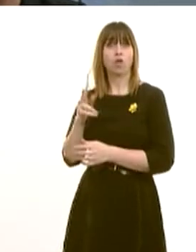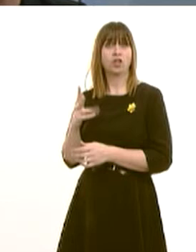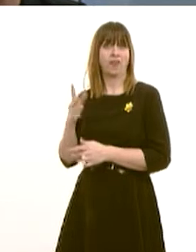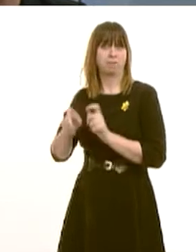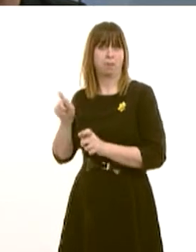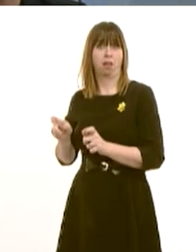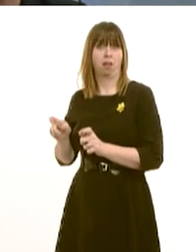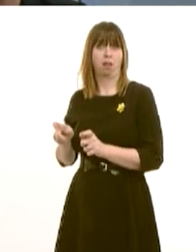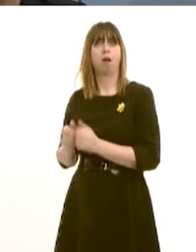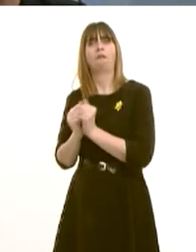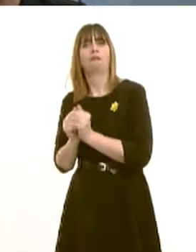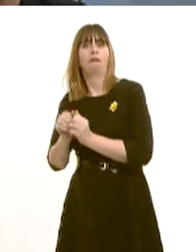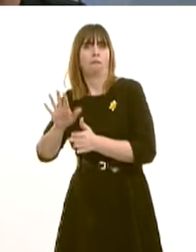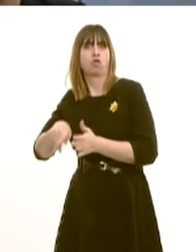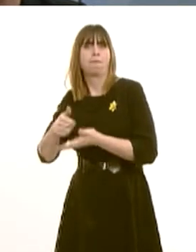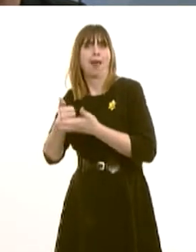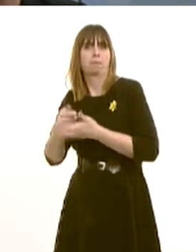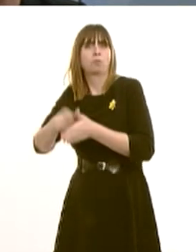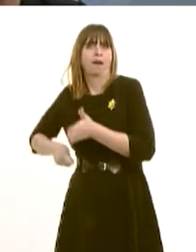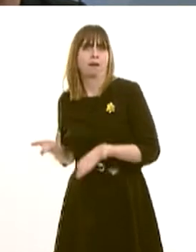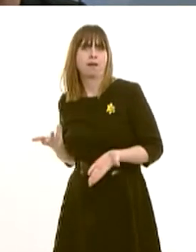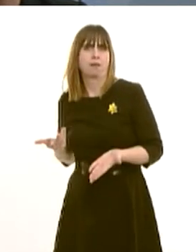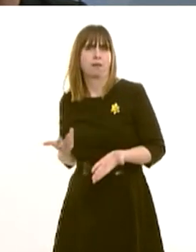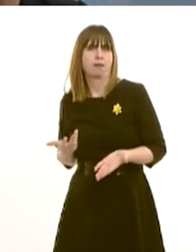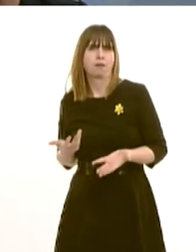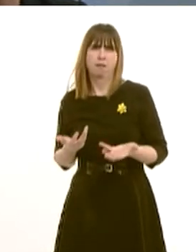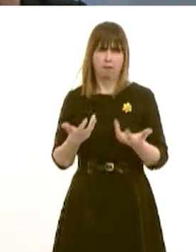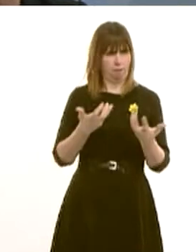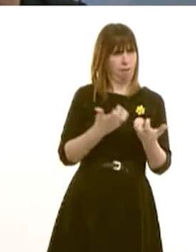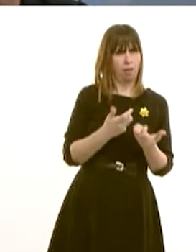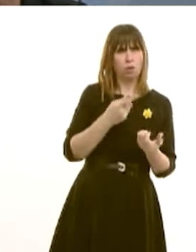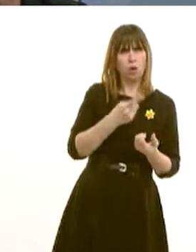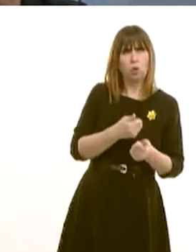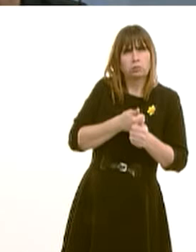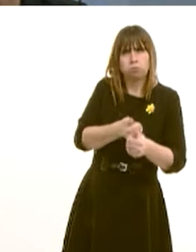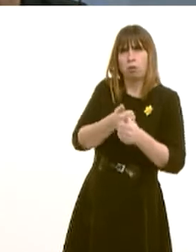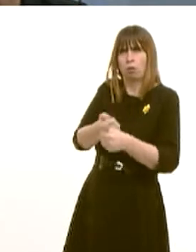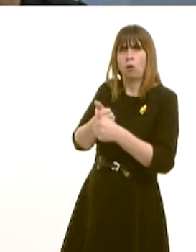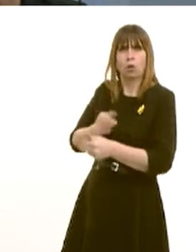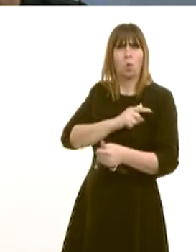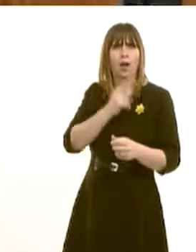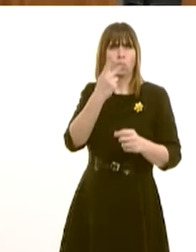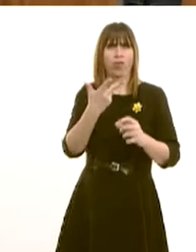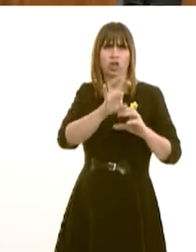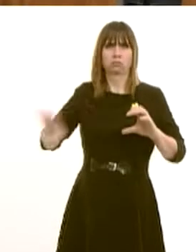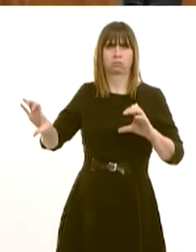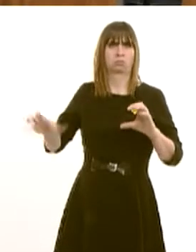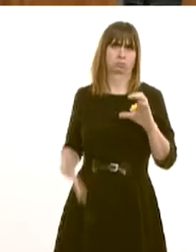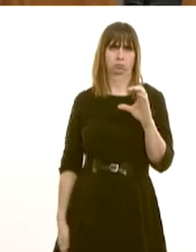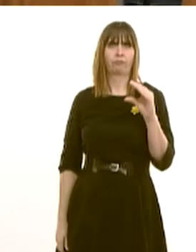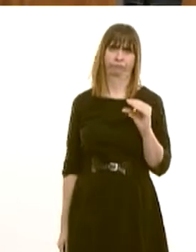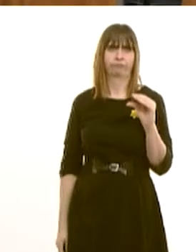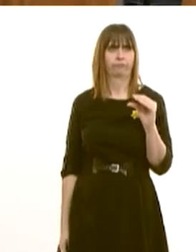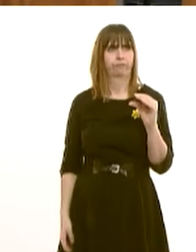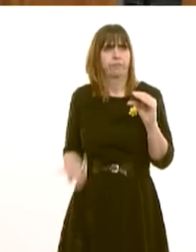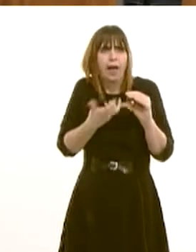people benefited from it. So, how are you giving homebuyers a leg up when you're taking two-thirds that budget away from